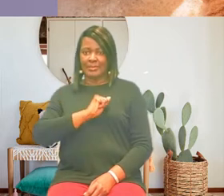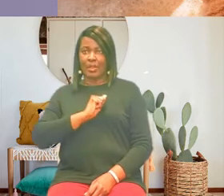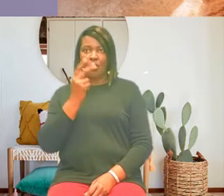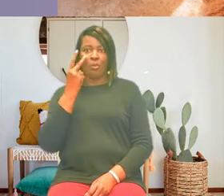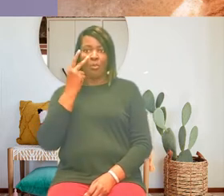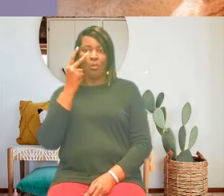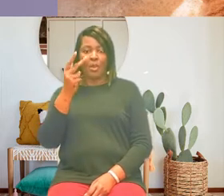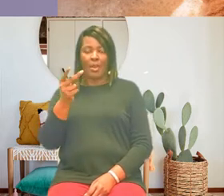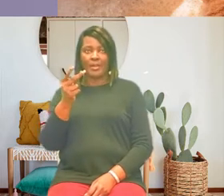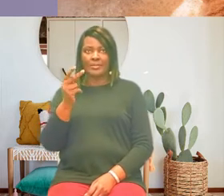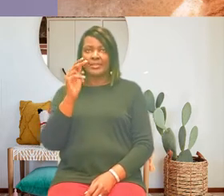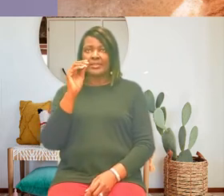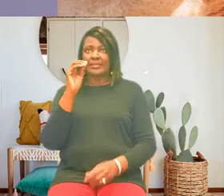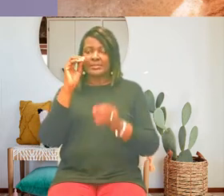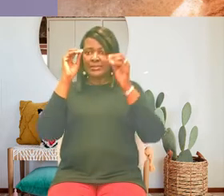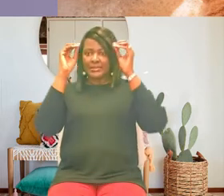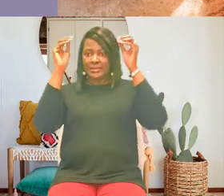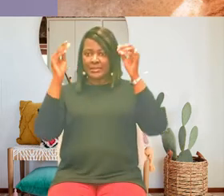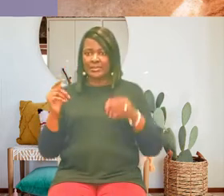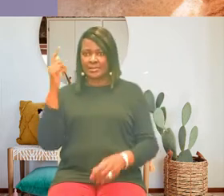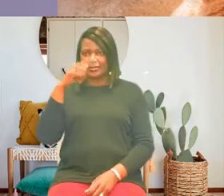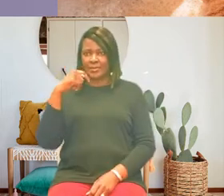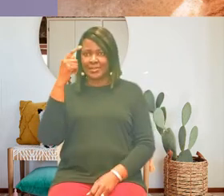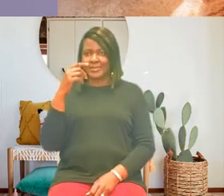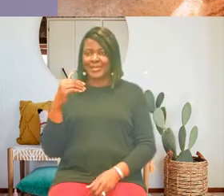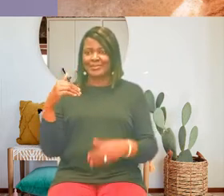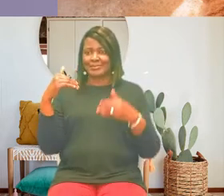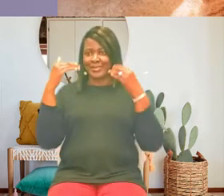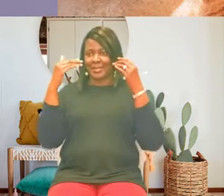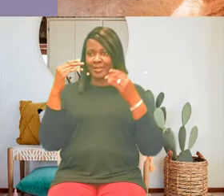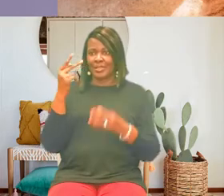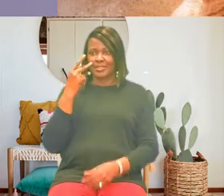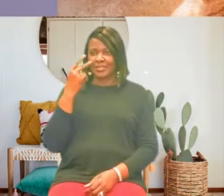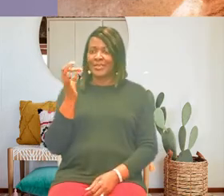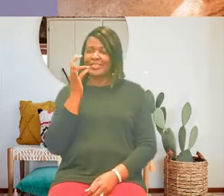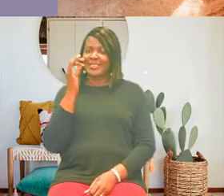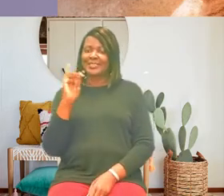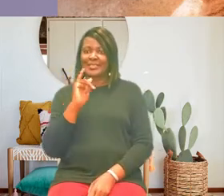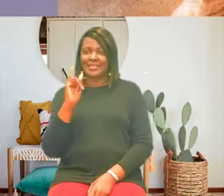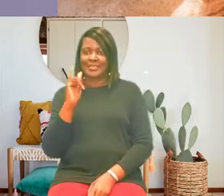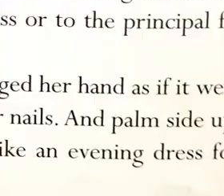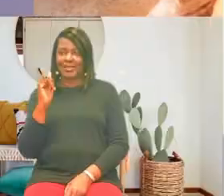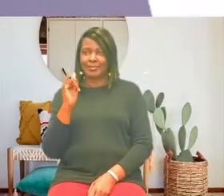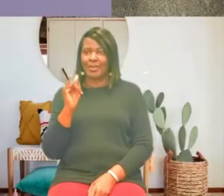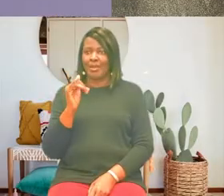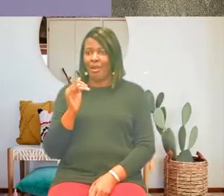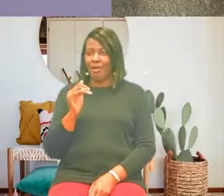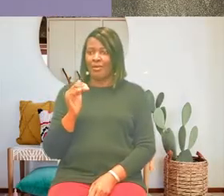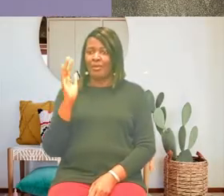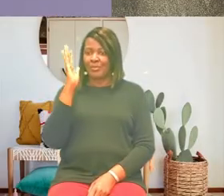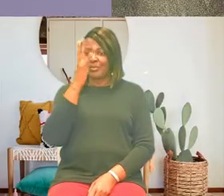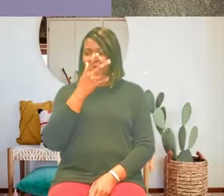said smiling widely anyone kissed by angels as much as you must have wings sprouting for sure